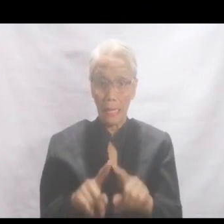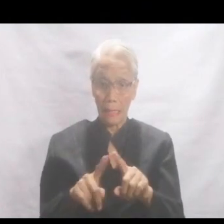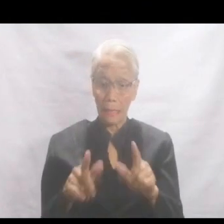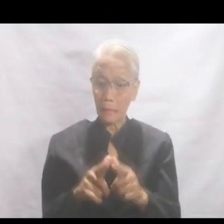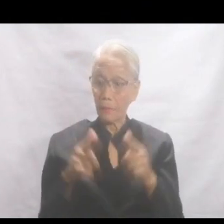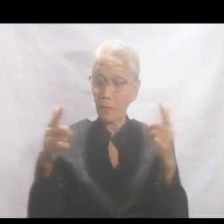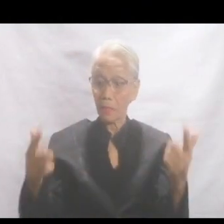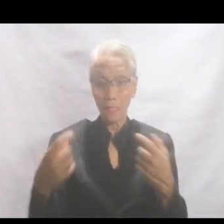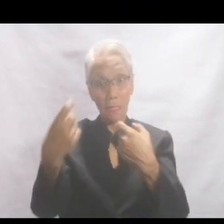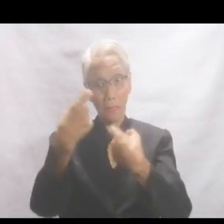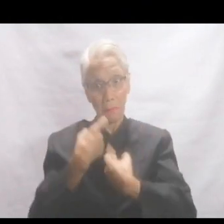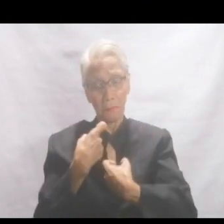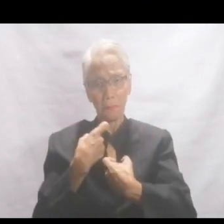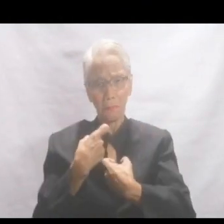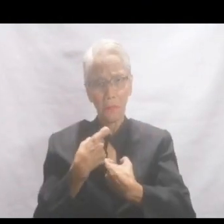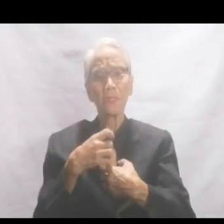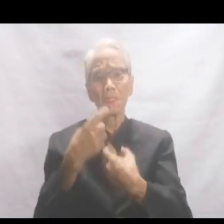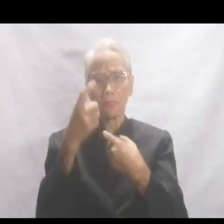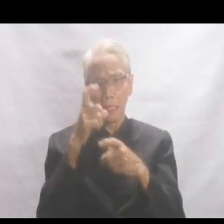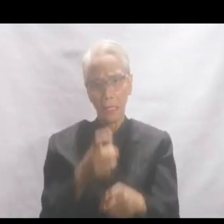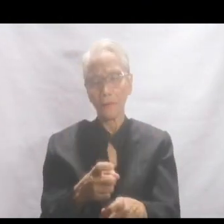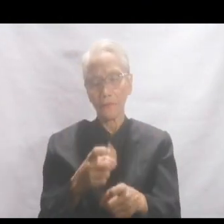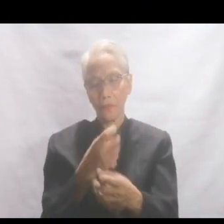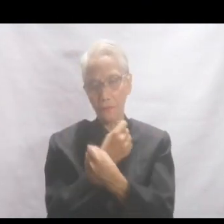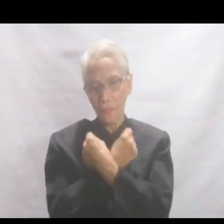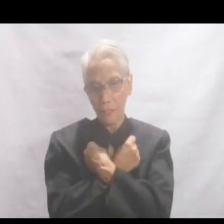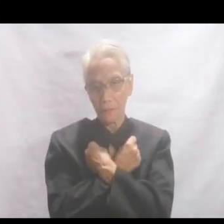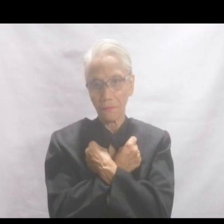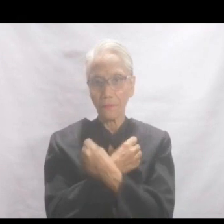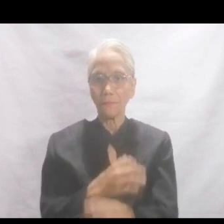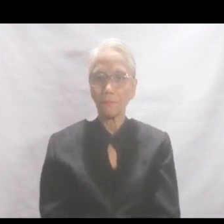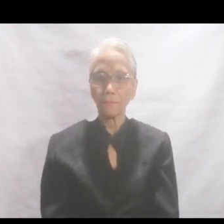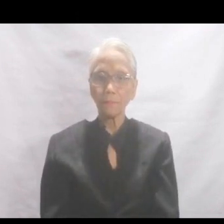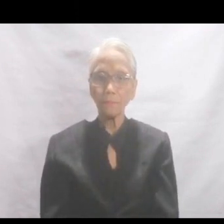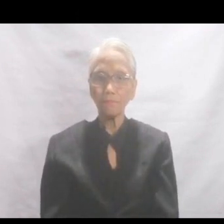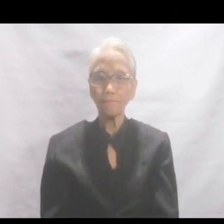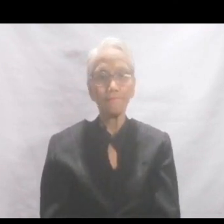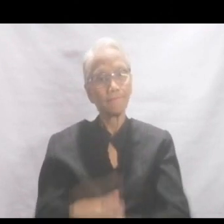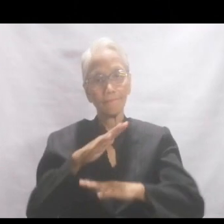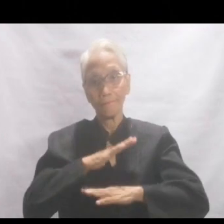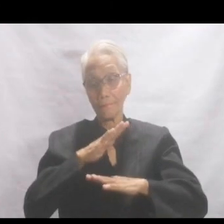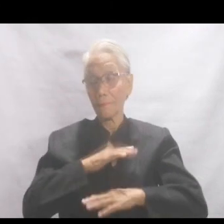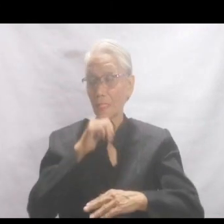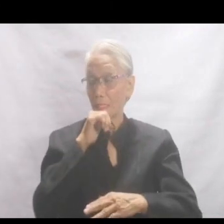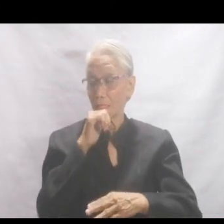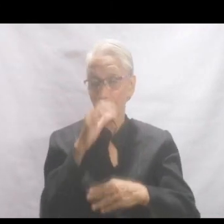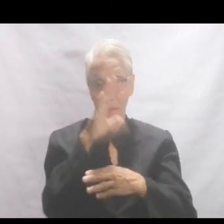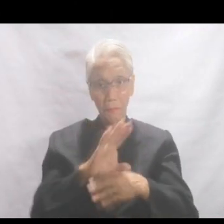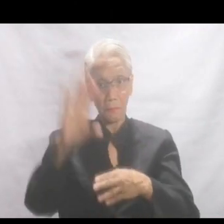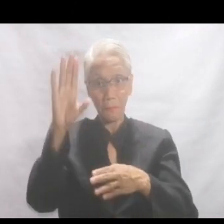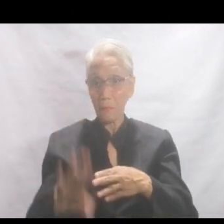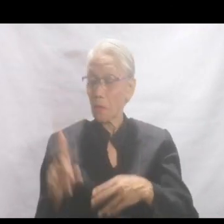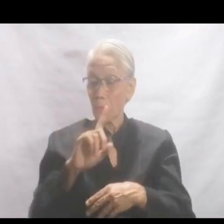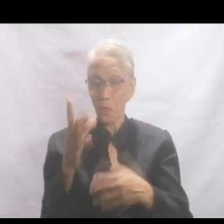But the greatest gift he ever gave me was the gift of love. Contentment is not the